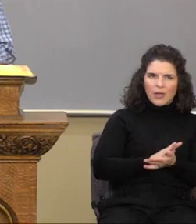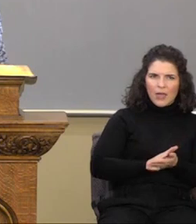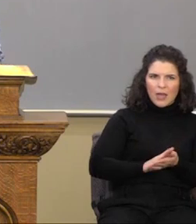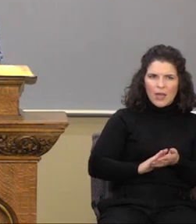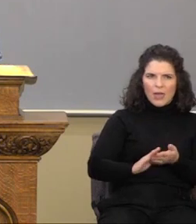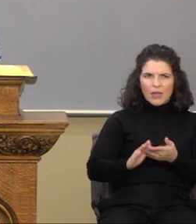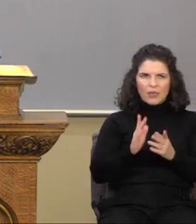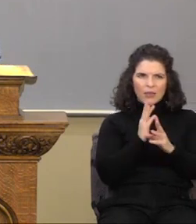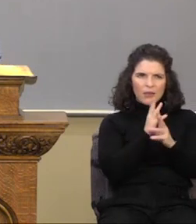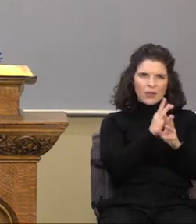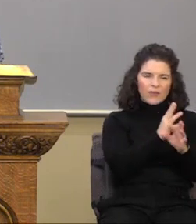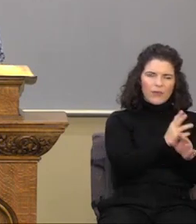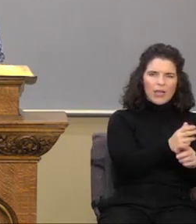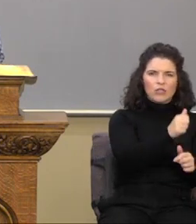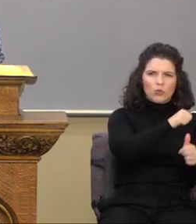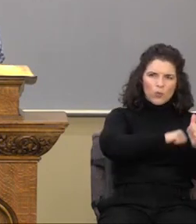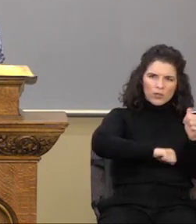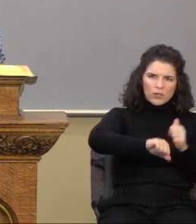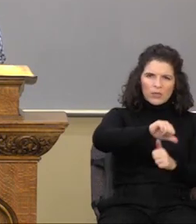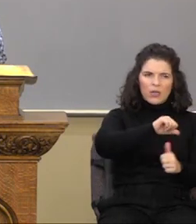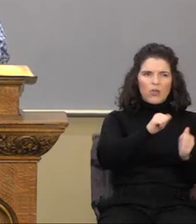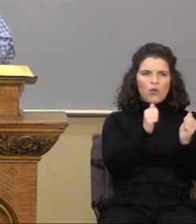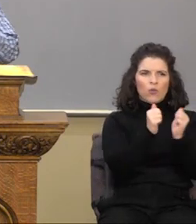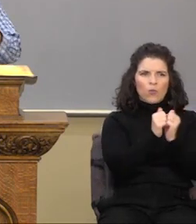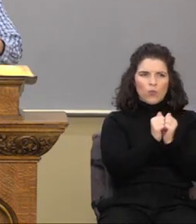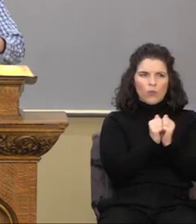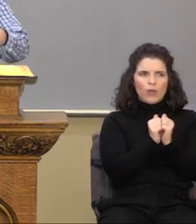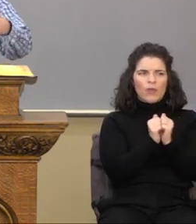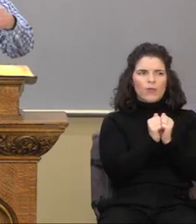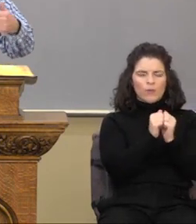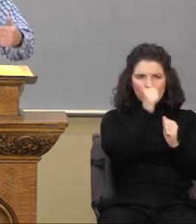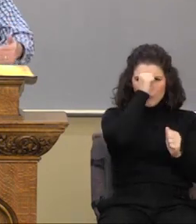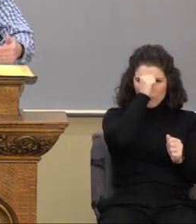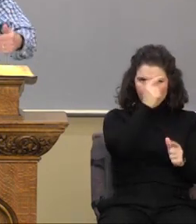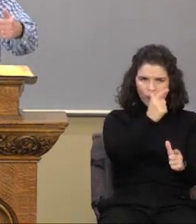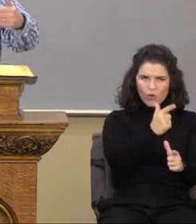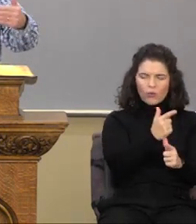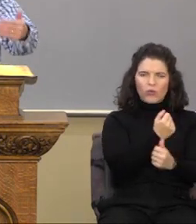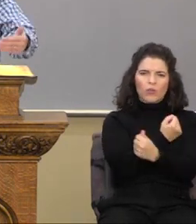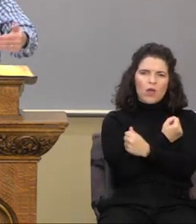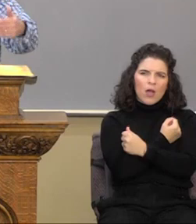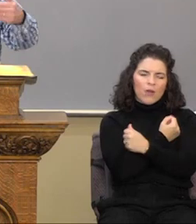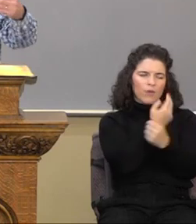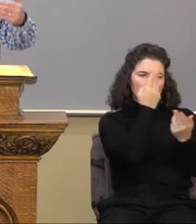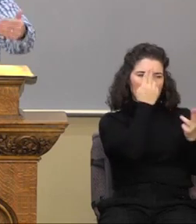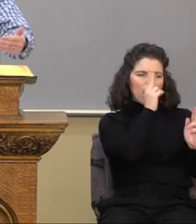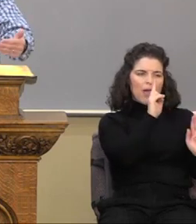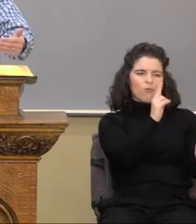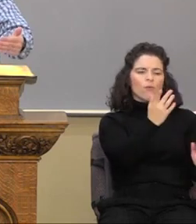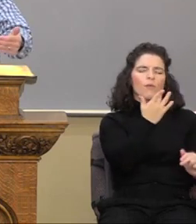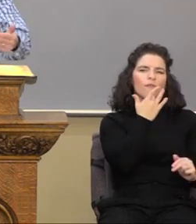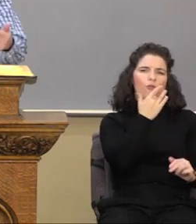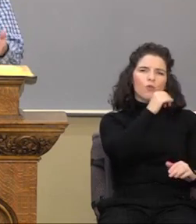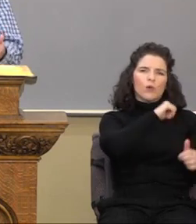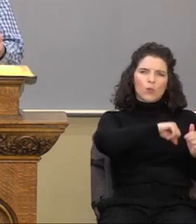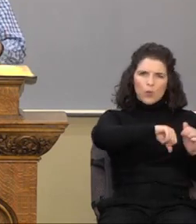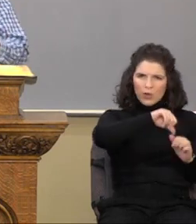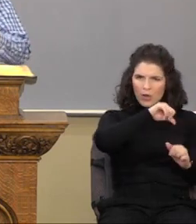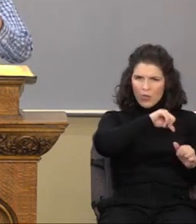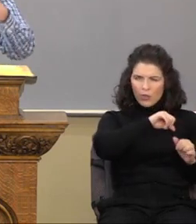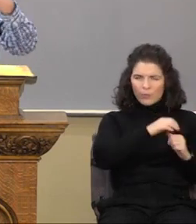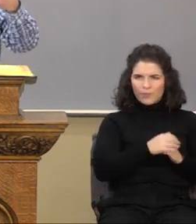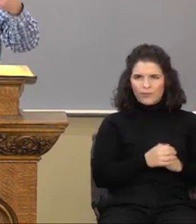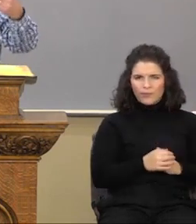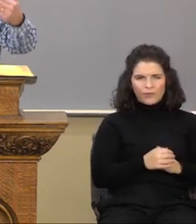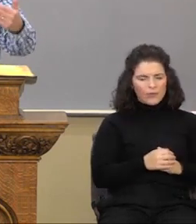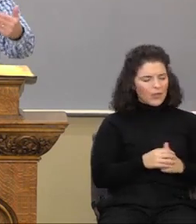one to another with brotherly love in honor, preferring one another. So here we have